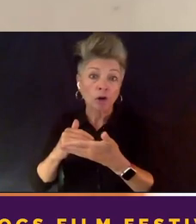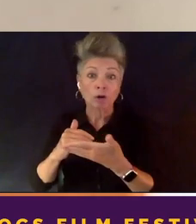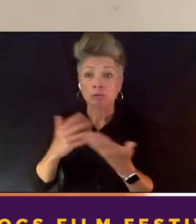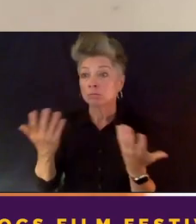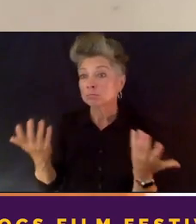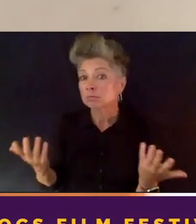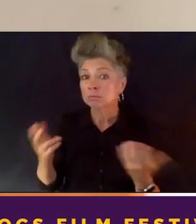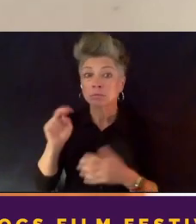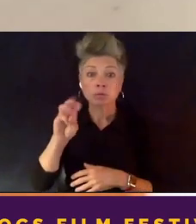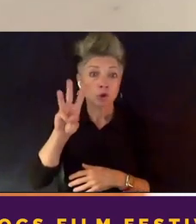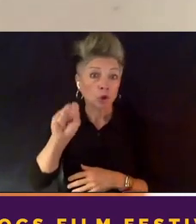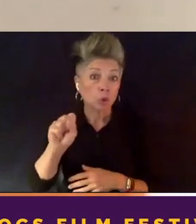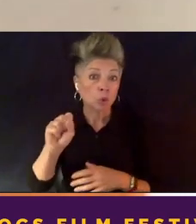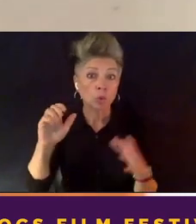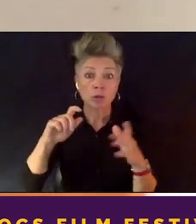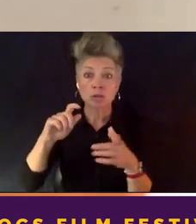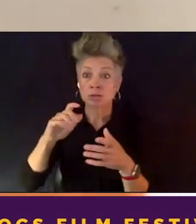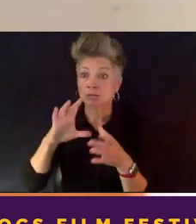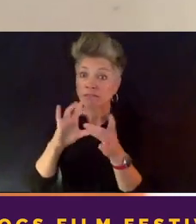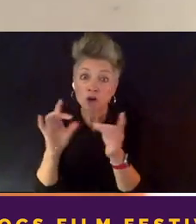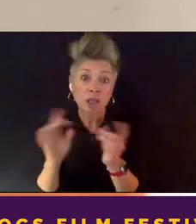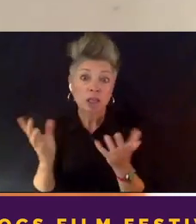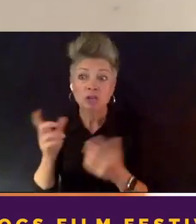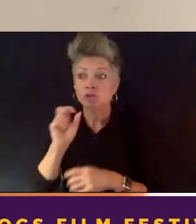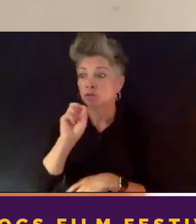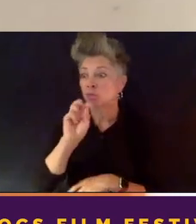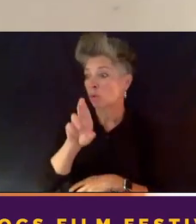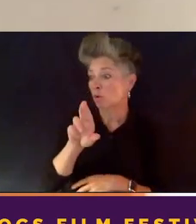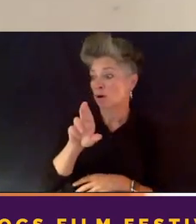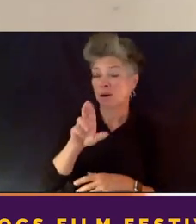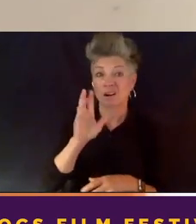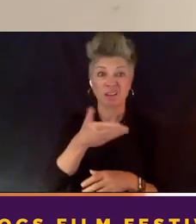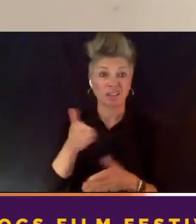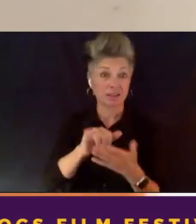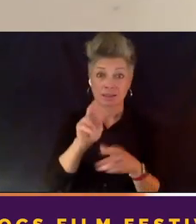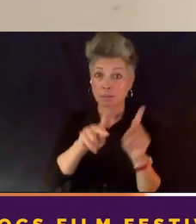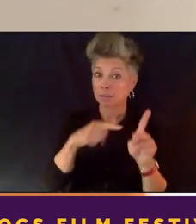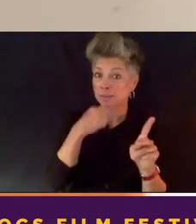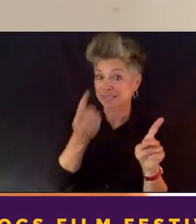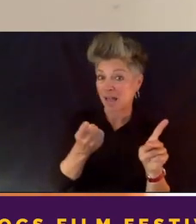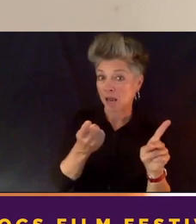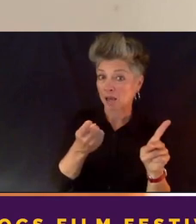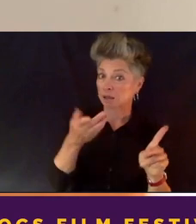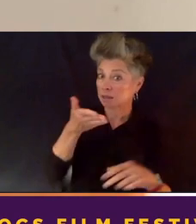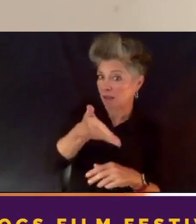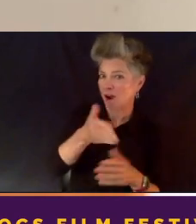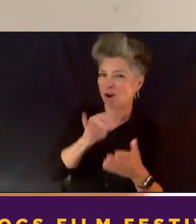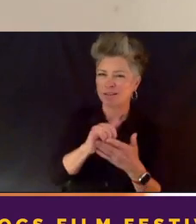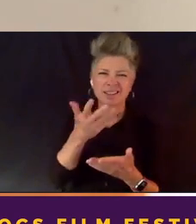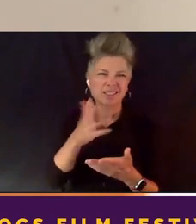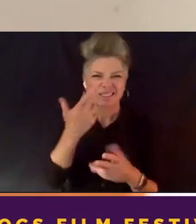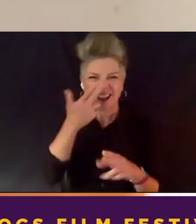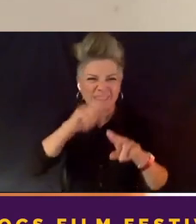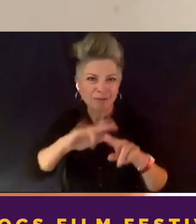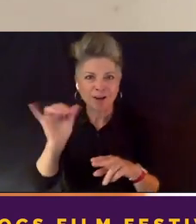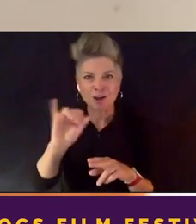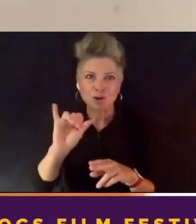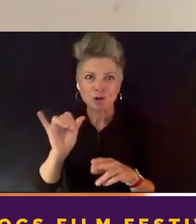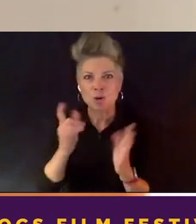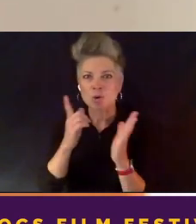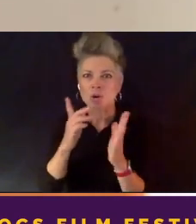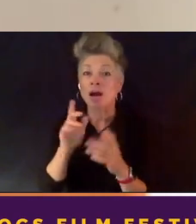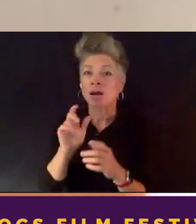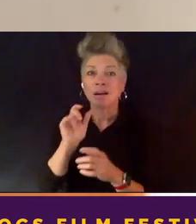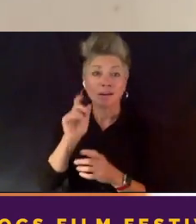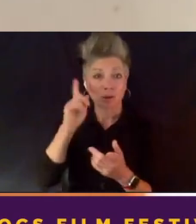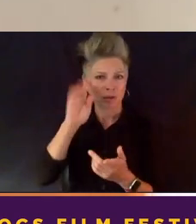people say, or, you know, that it's just kind of right out there. And so there's, that's also the kind of the fun of it is trying to figure out like, okay, if you're not going to talk, then